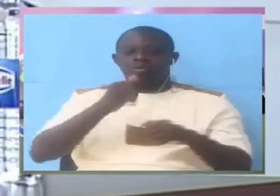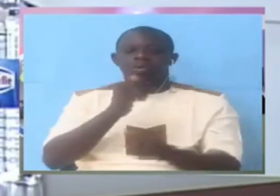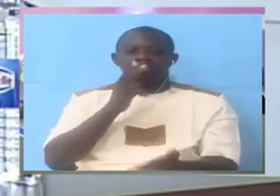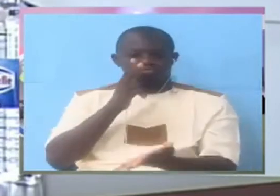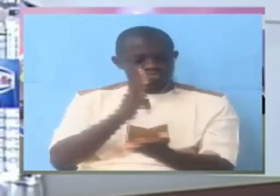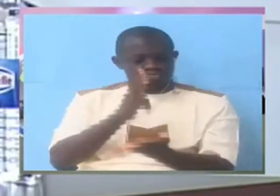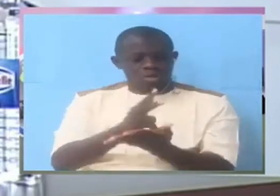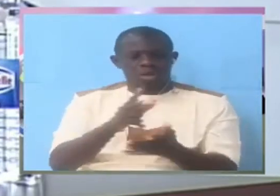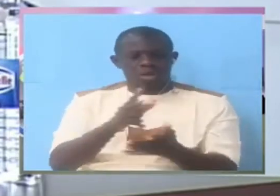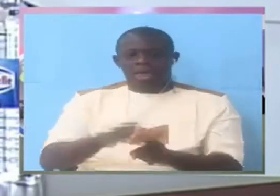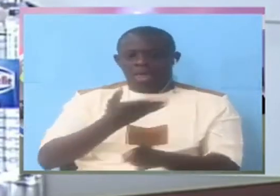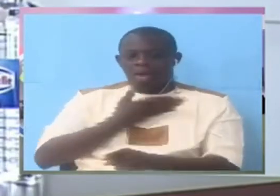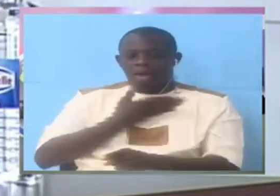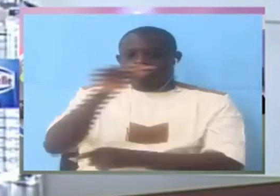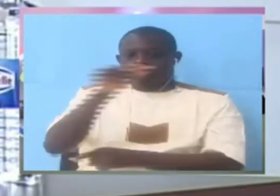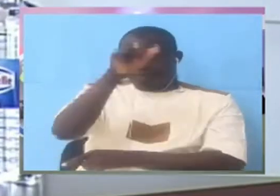only